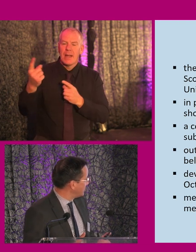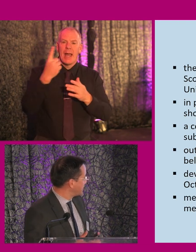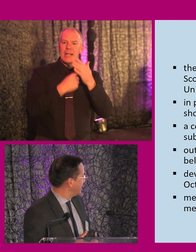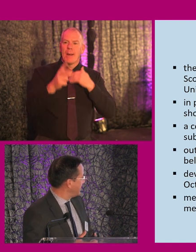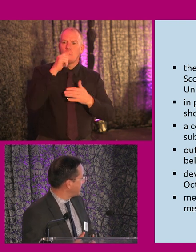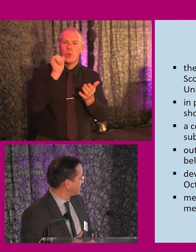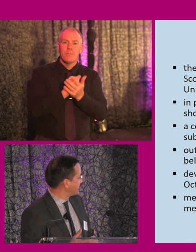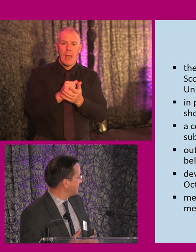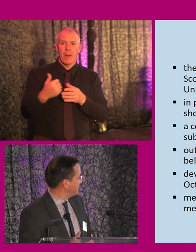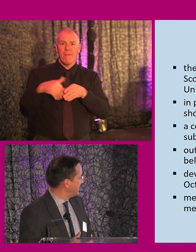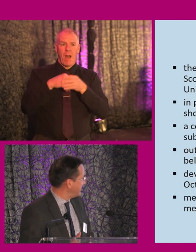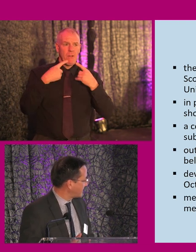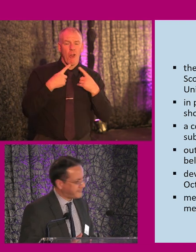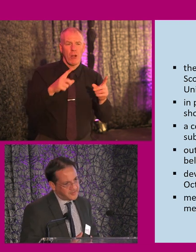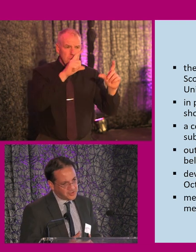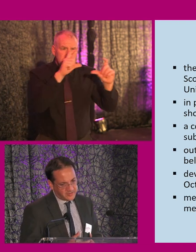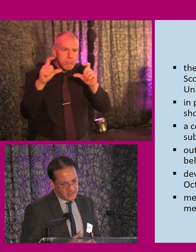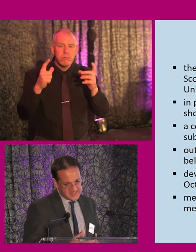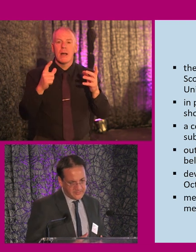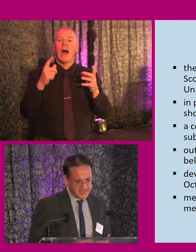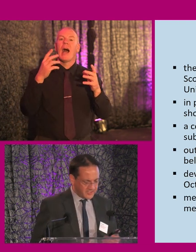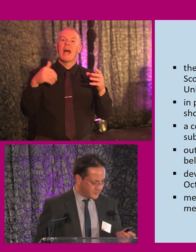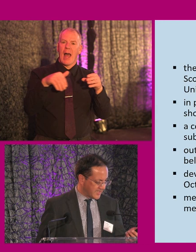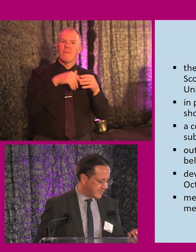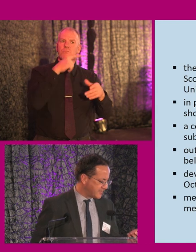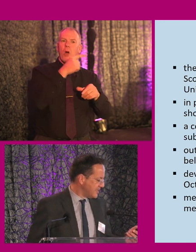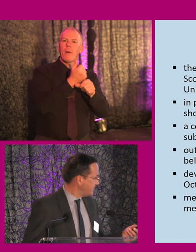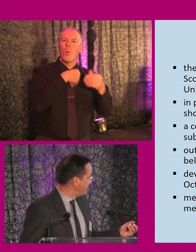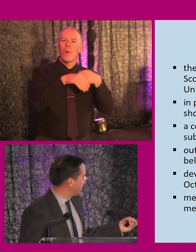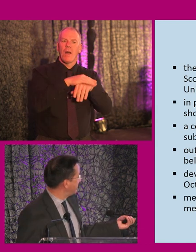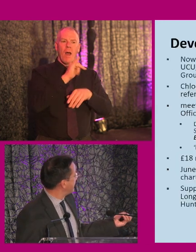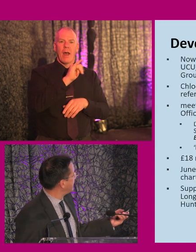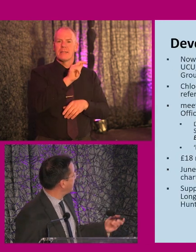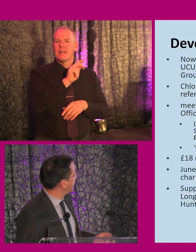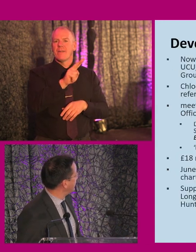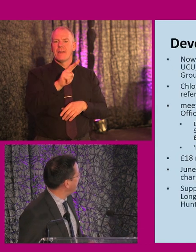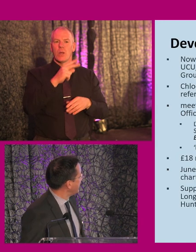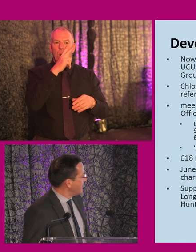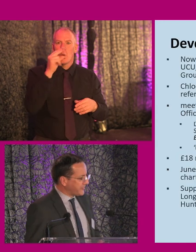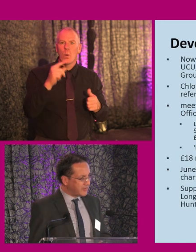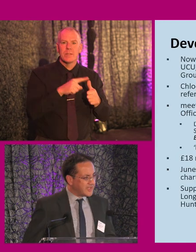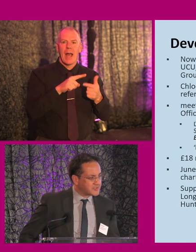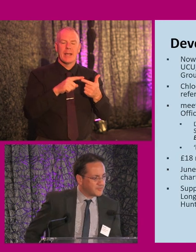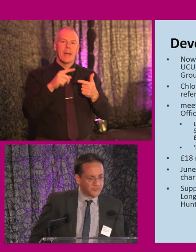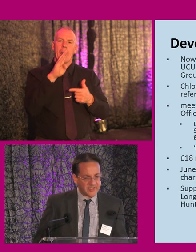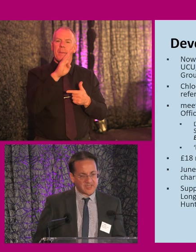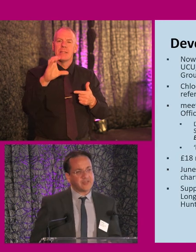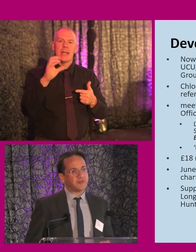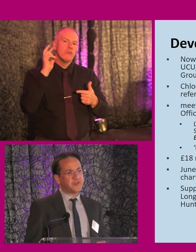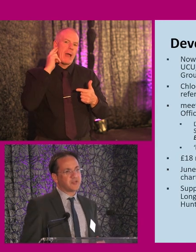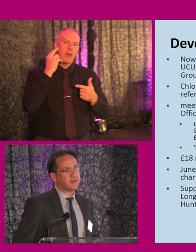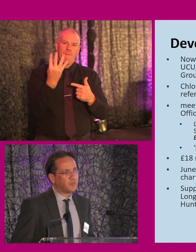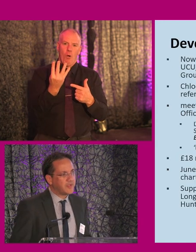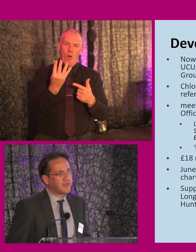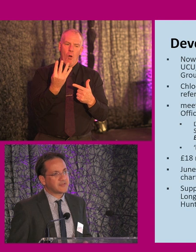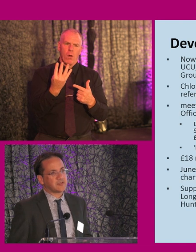launch. And then we had subsequent media coverage on ITV News and BBC Radio 4. So in terms of what exactly have